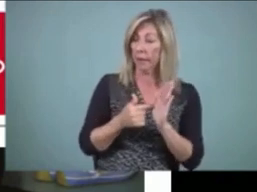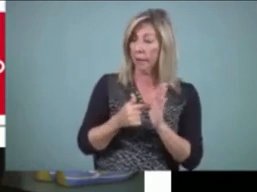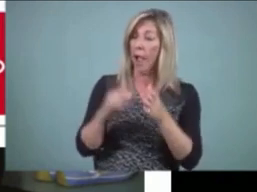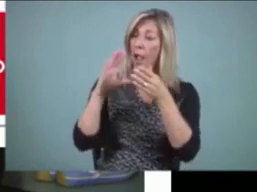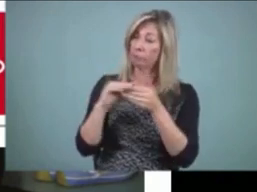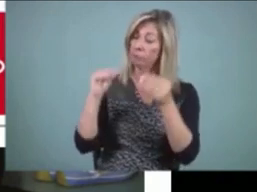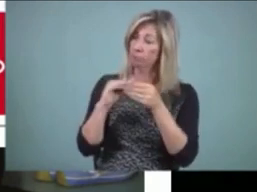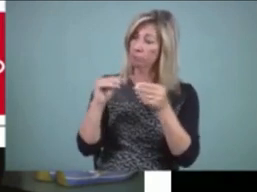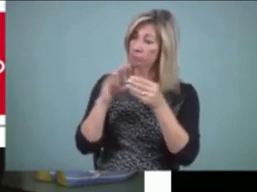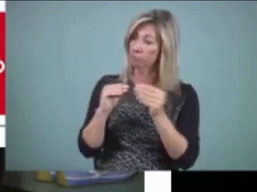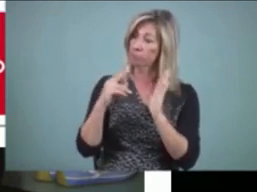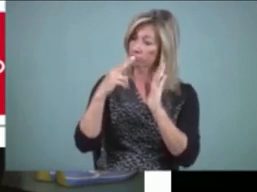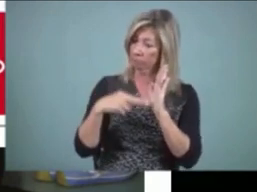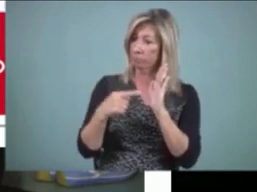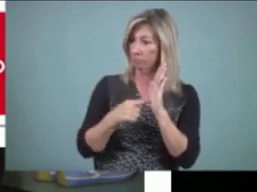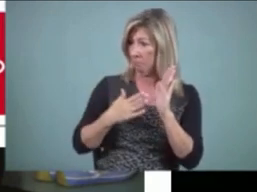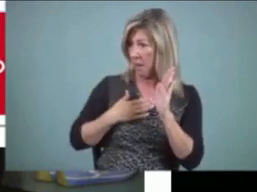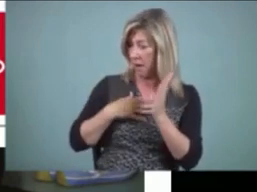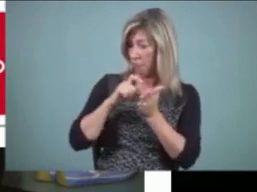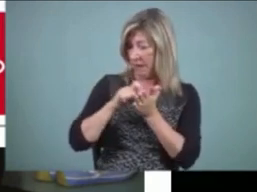commented on the piece of writing.